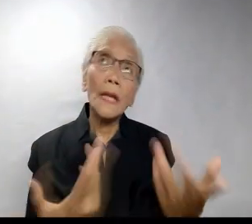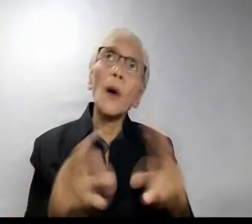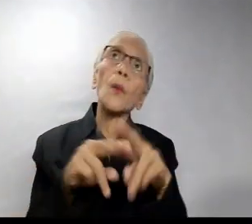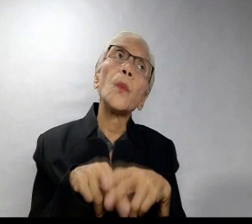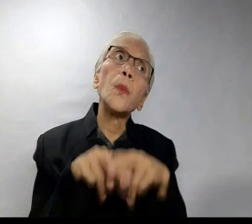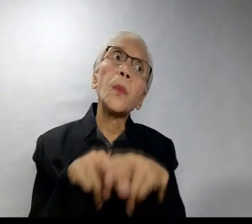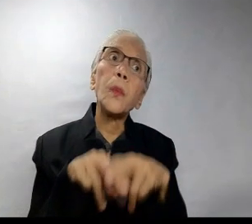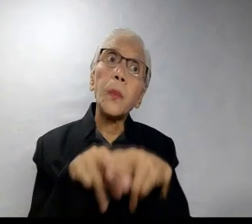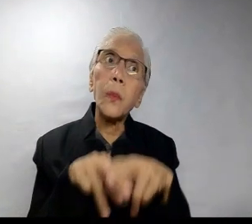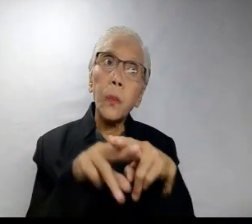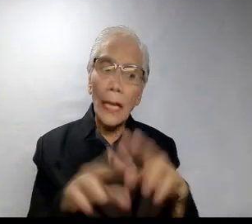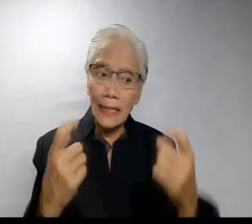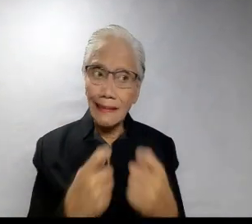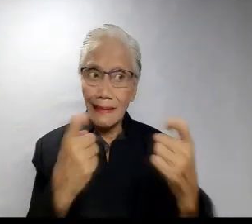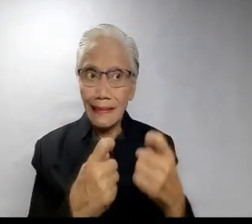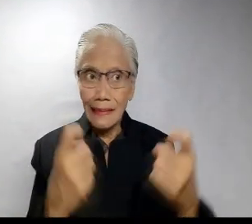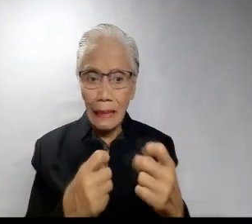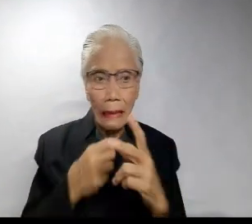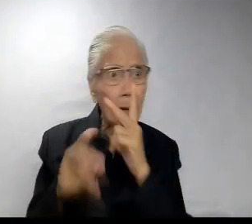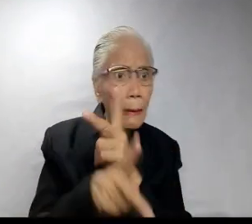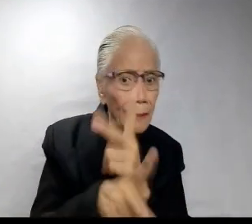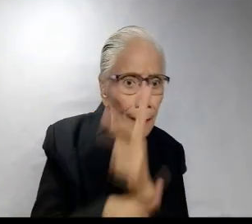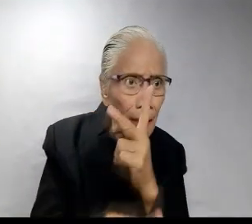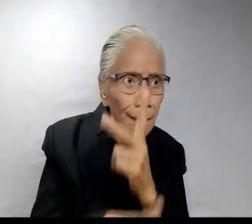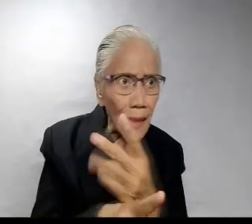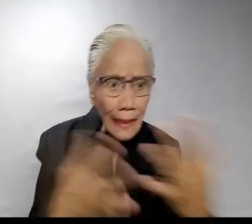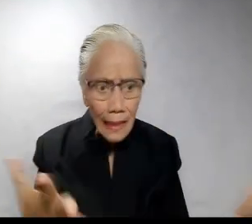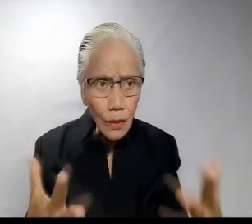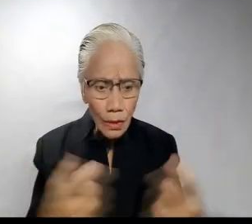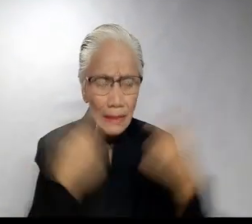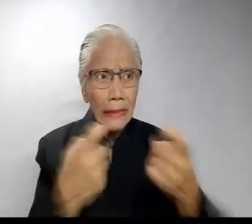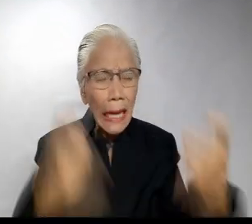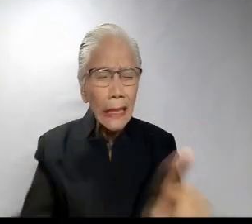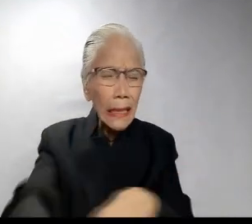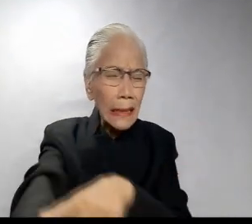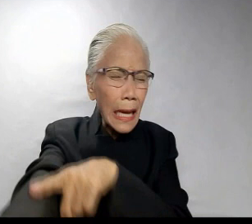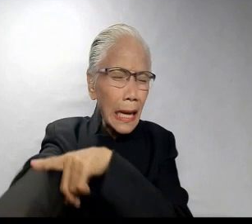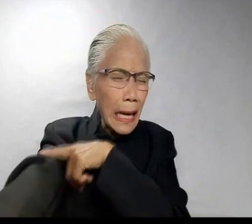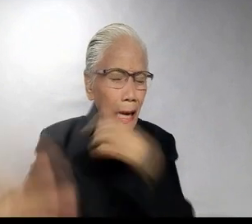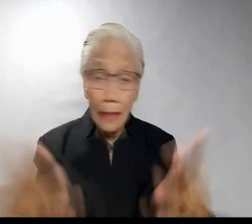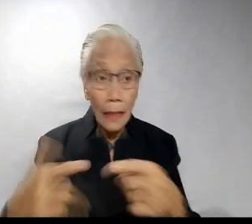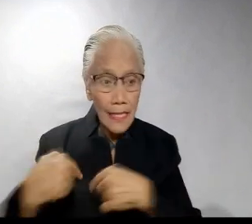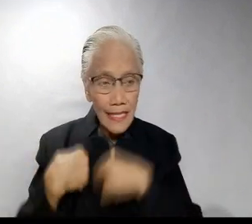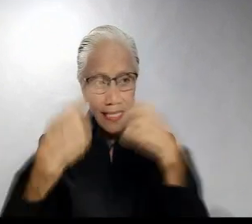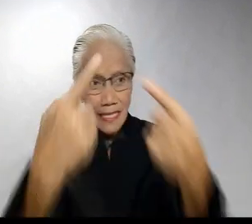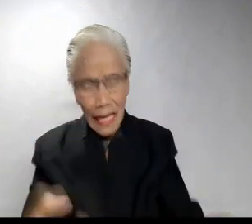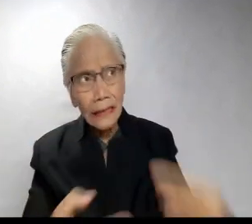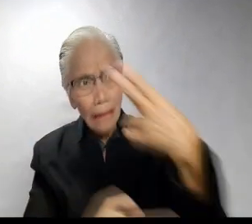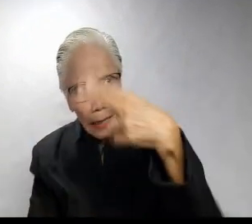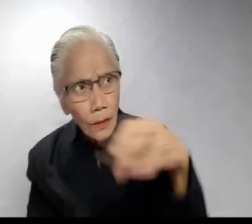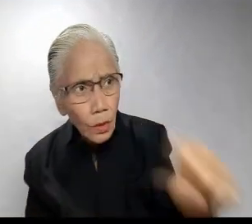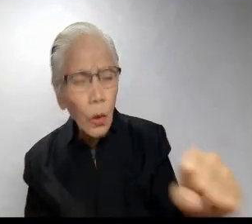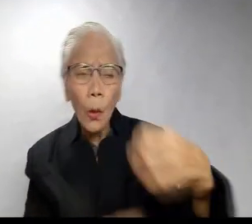we have been sitting on our sins for so long. Nako po, yung sins natin since high